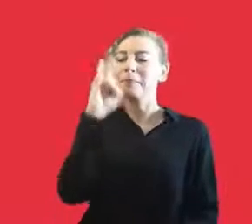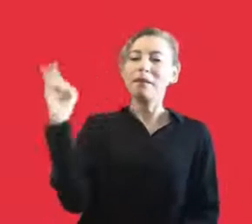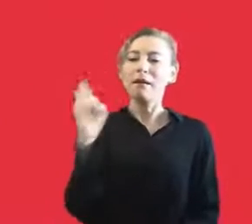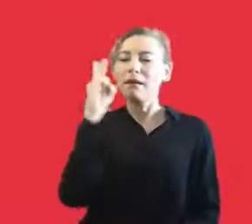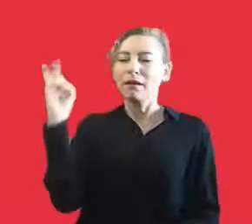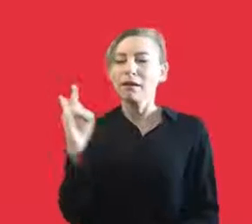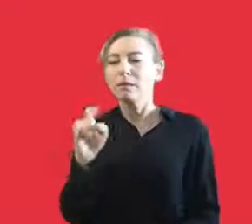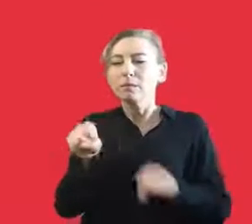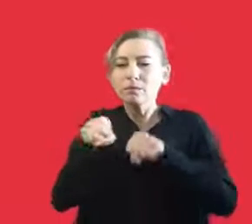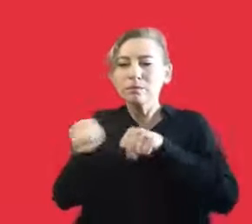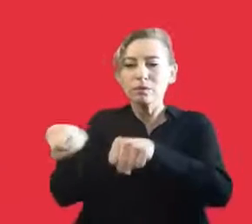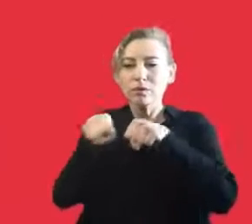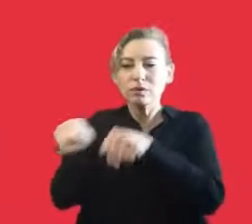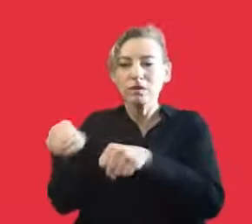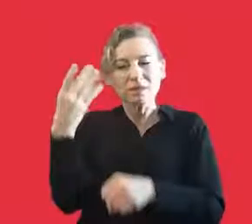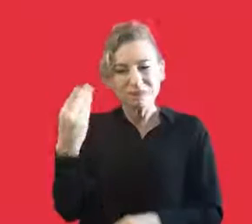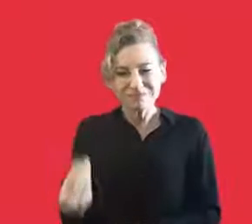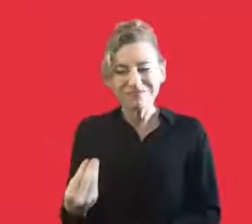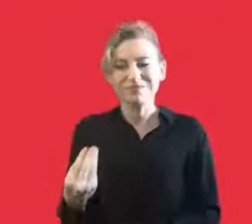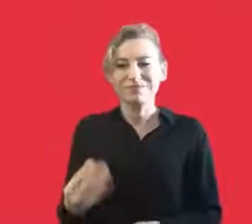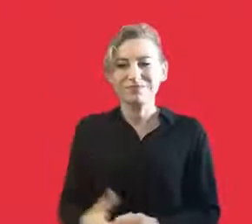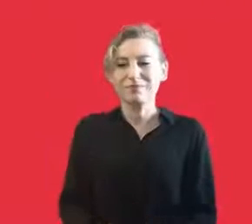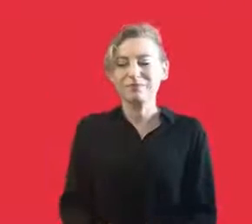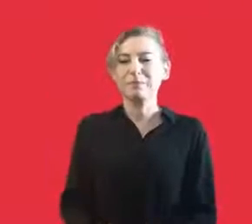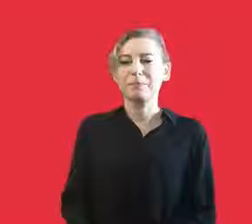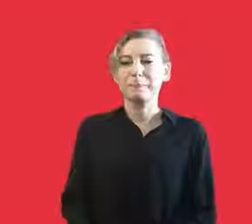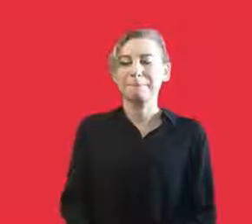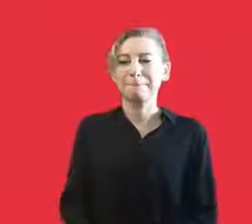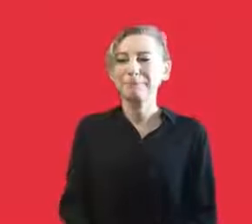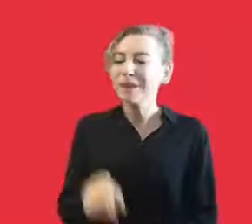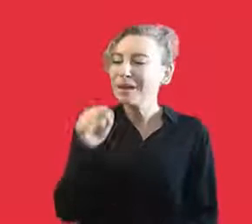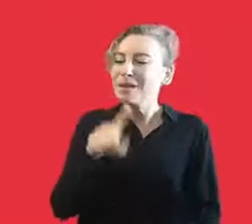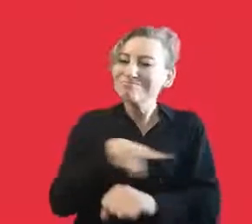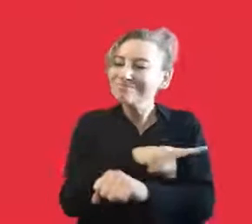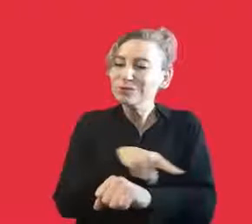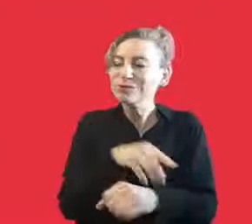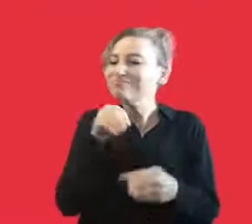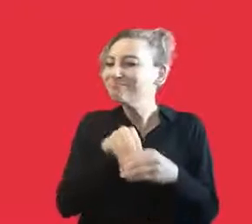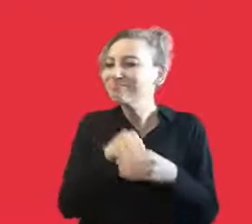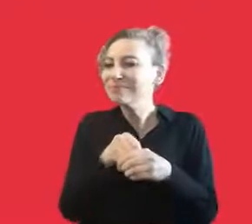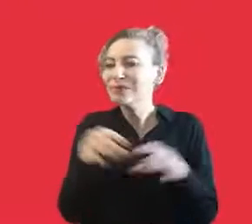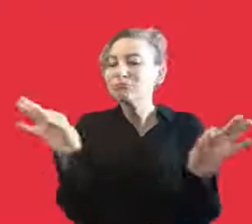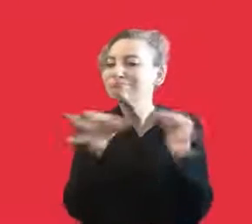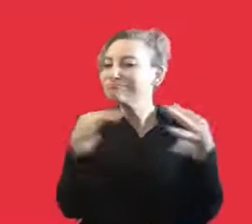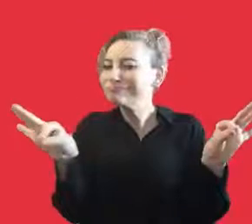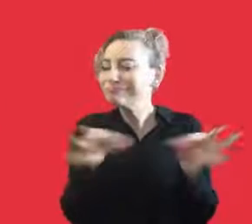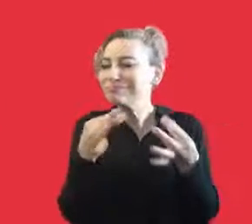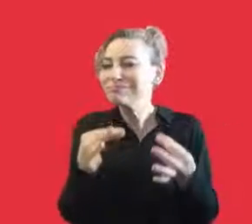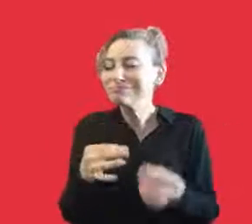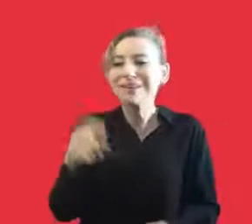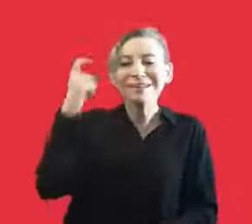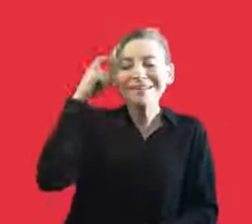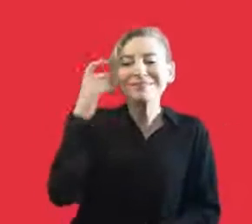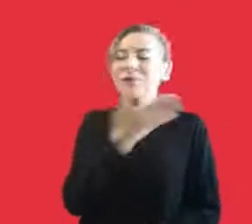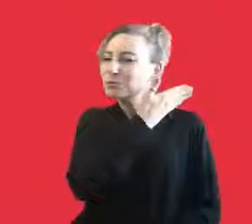in Turkey, one of the biggest public movements. And then we came up with a spontaneous performance while this choir music has